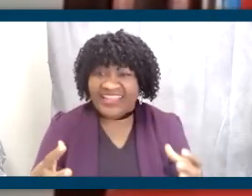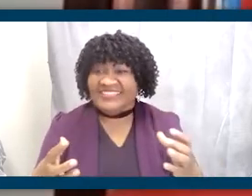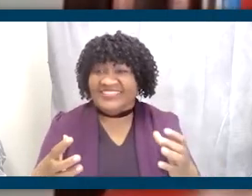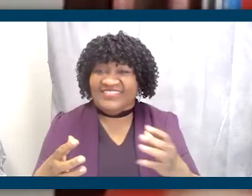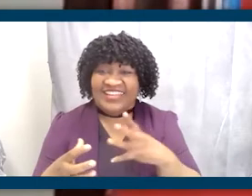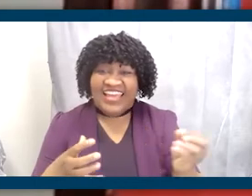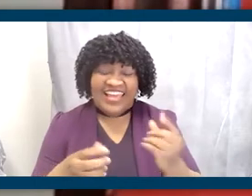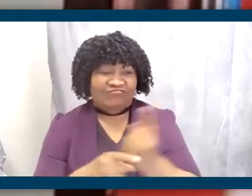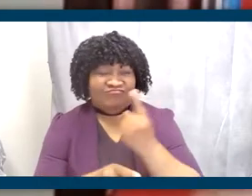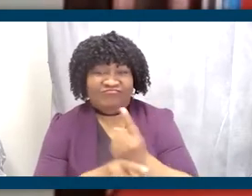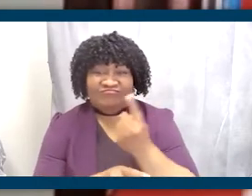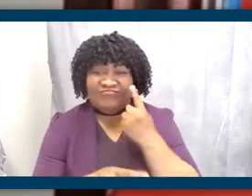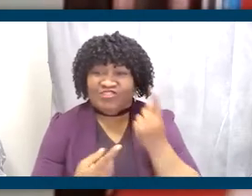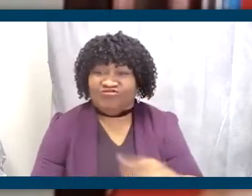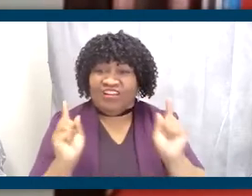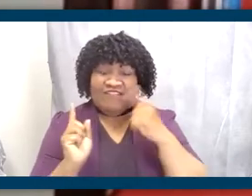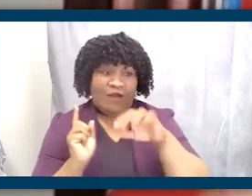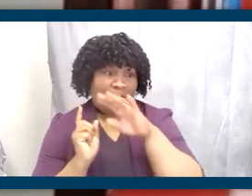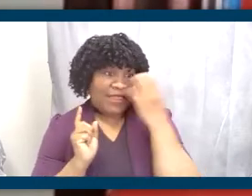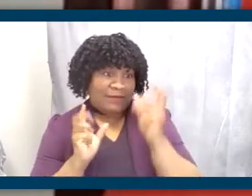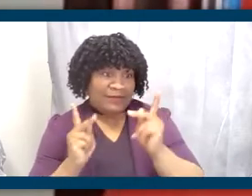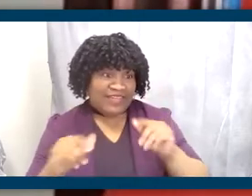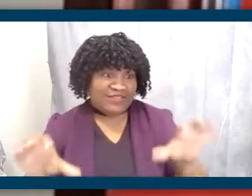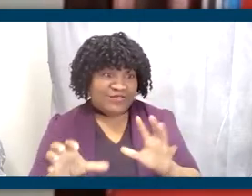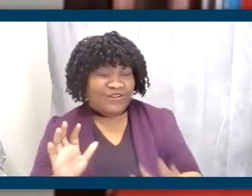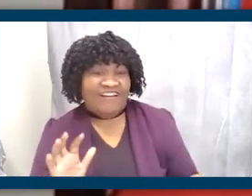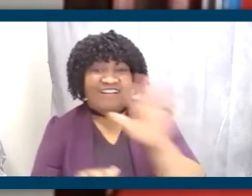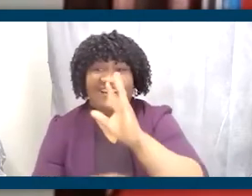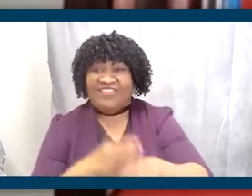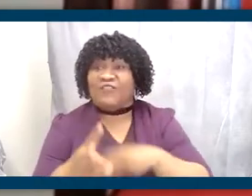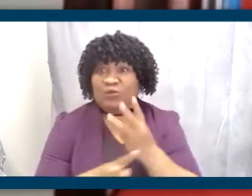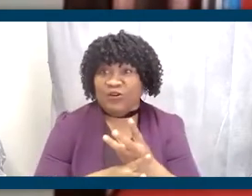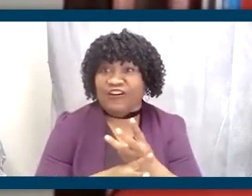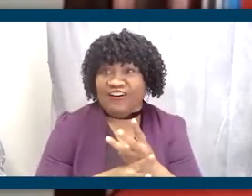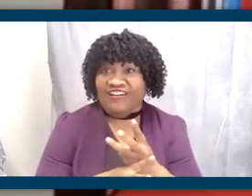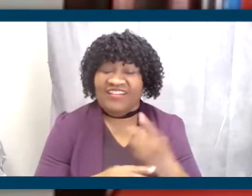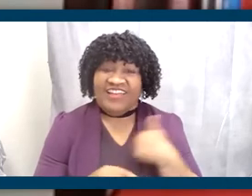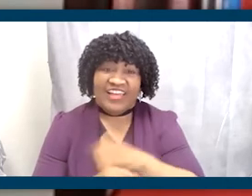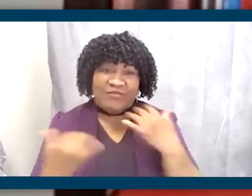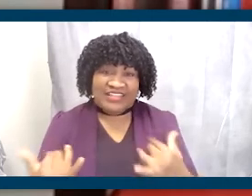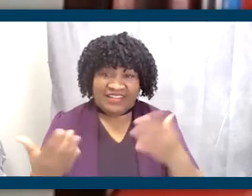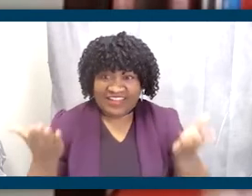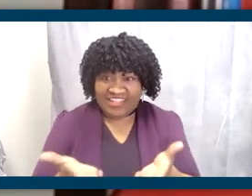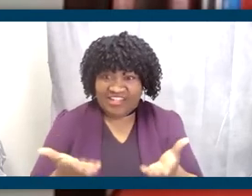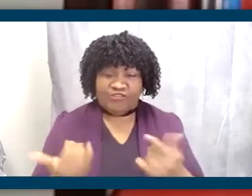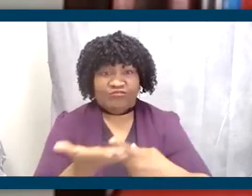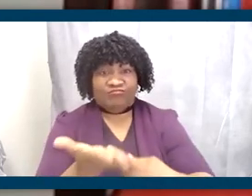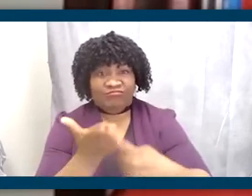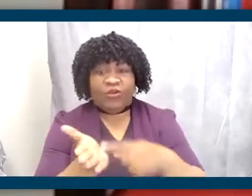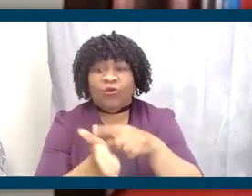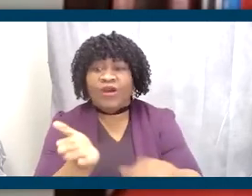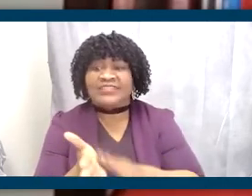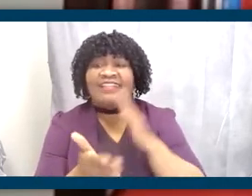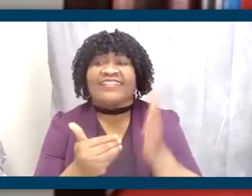and righteous struggle of Black people can do around the world. And we are here to discuss what is